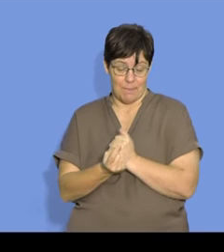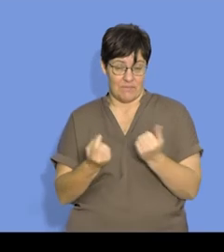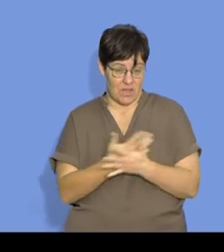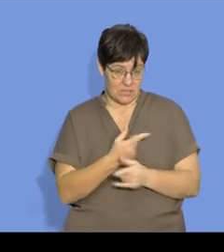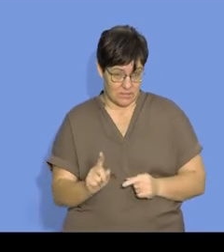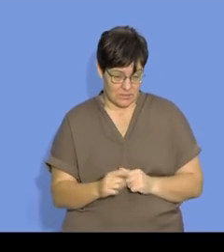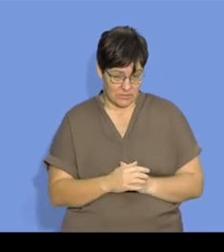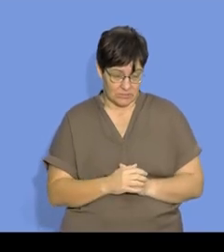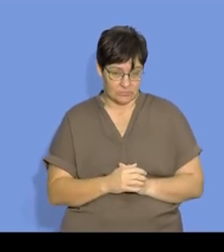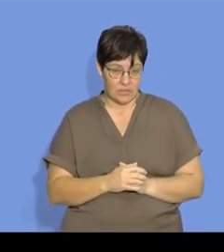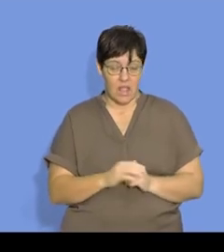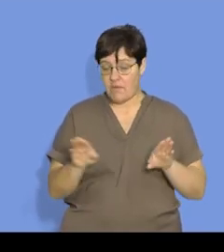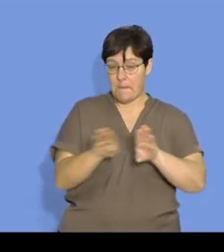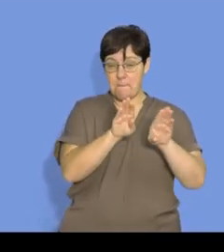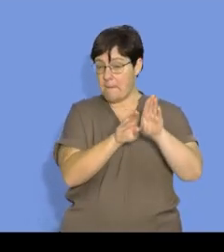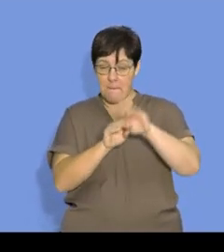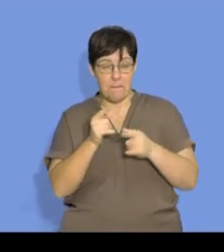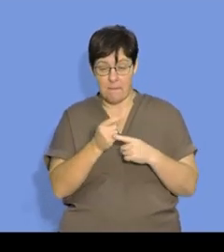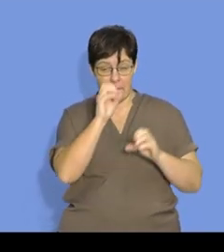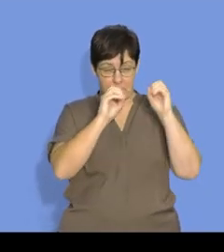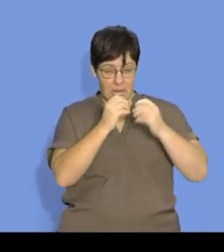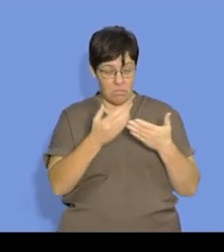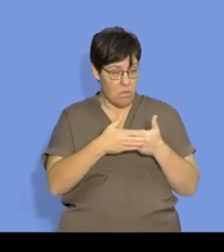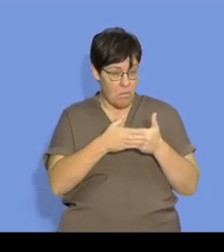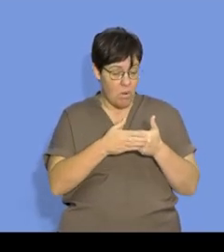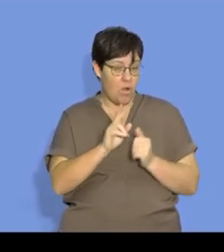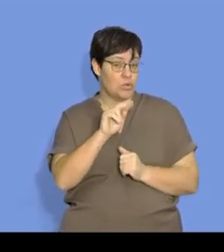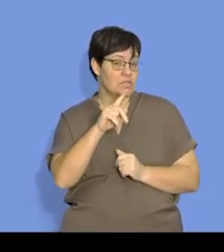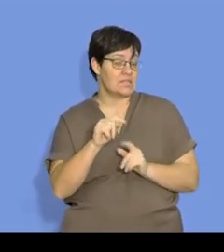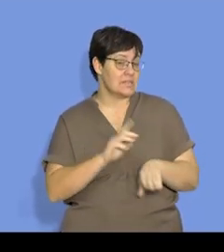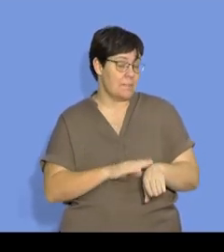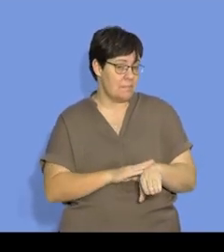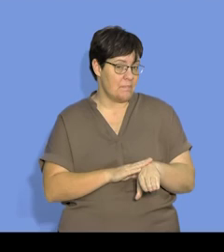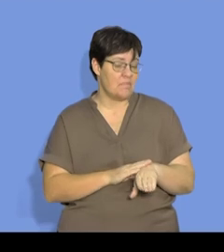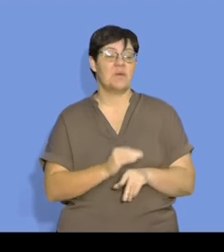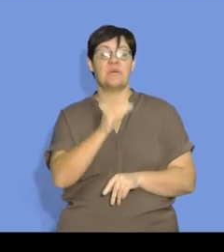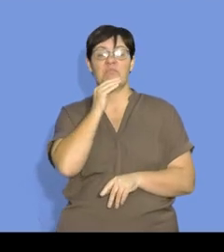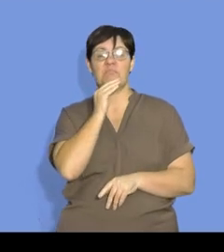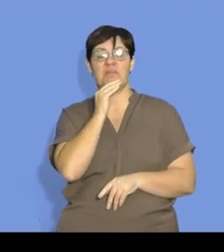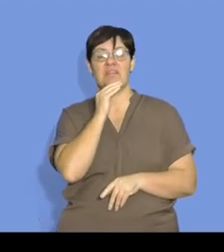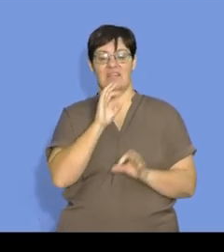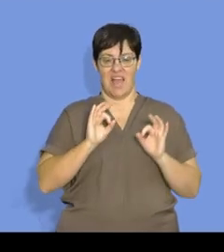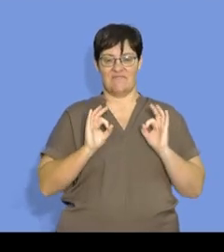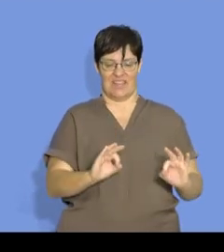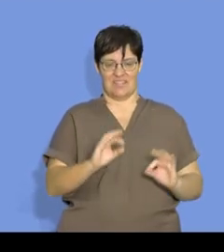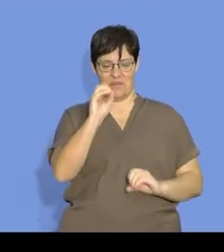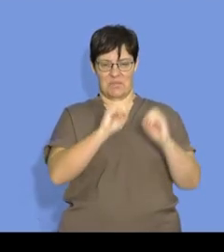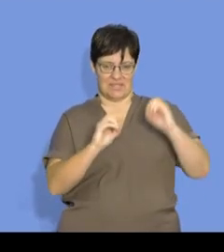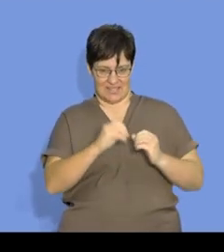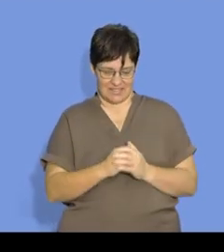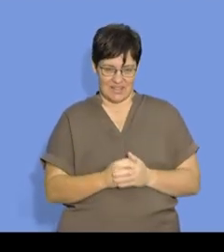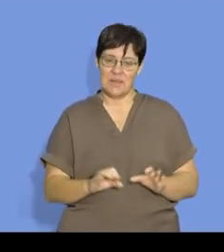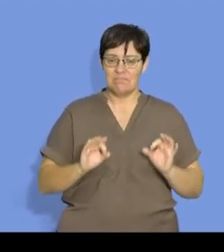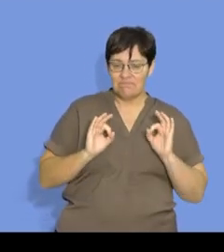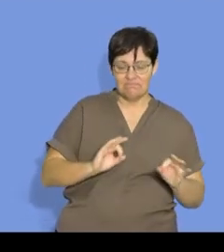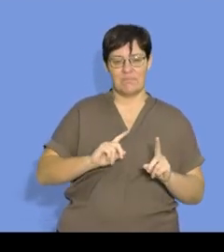have more particles per unit time, we will most likely have more effective particles, more